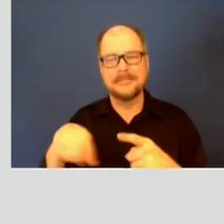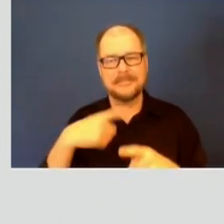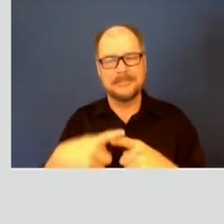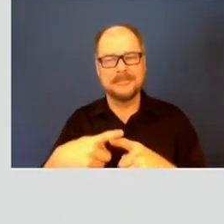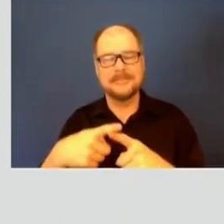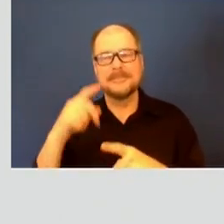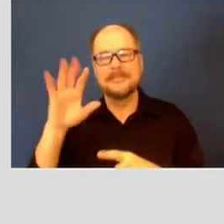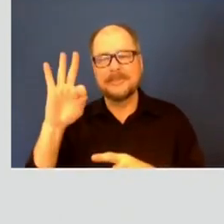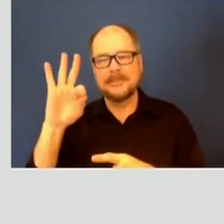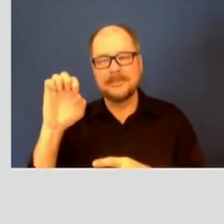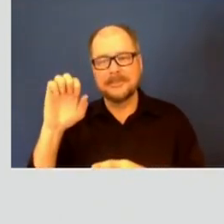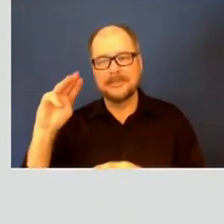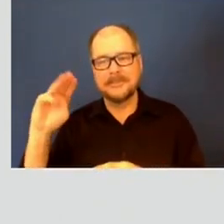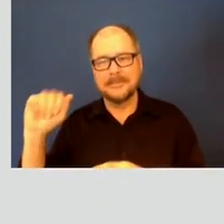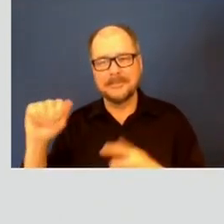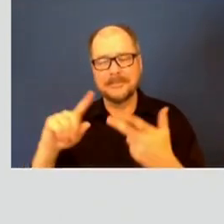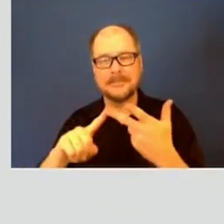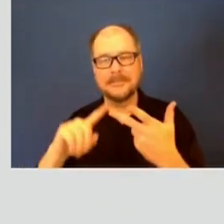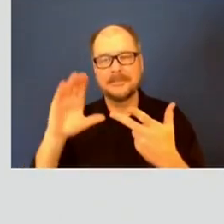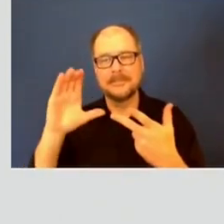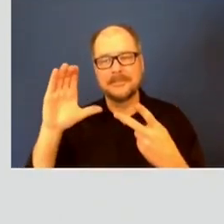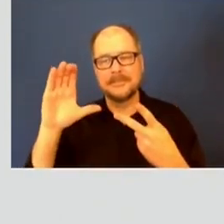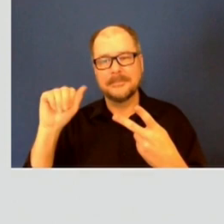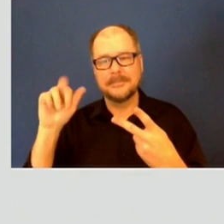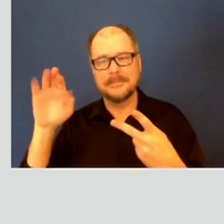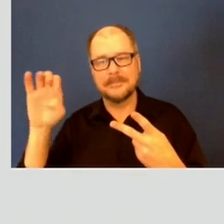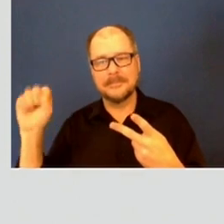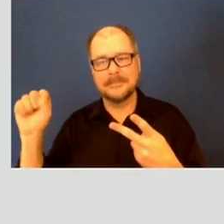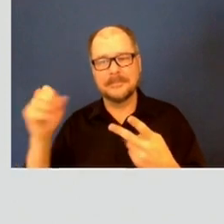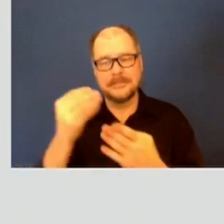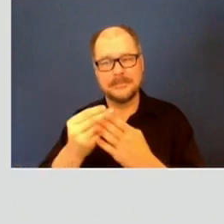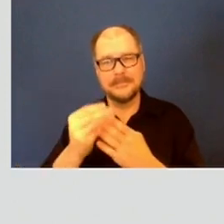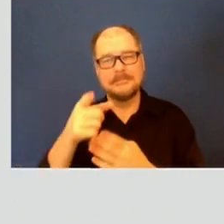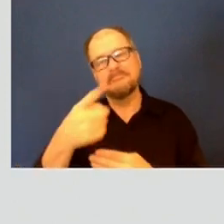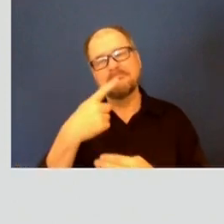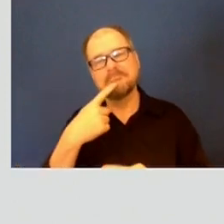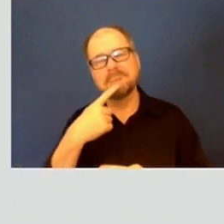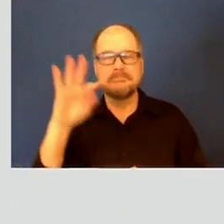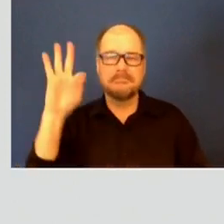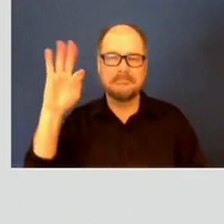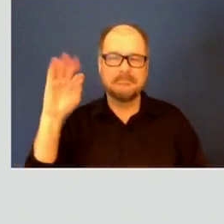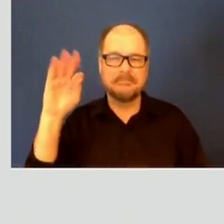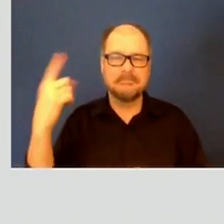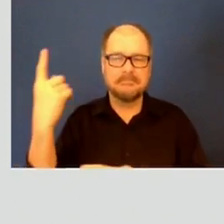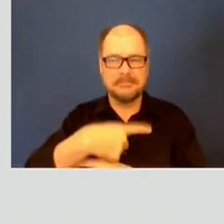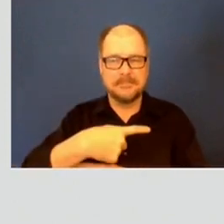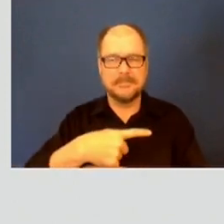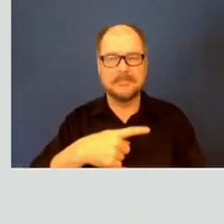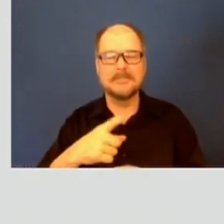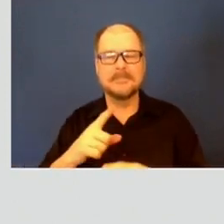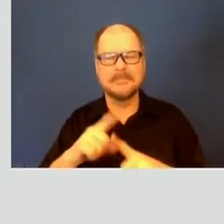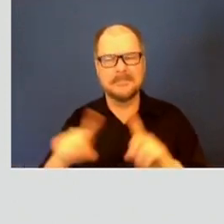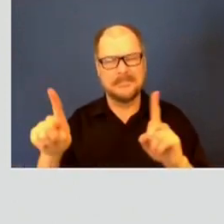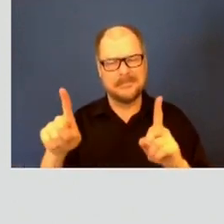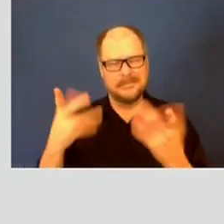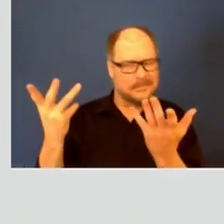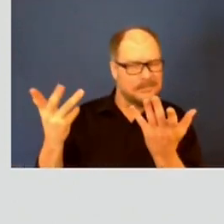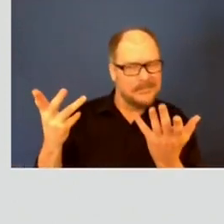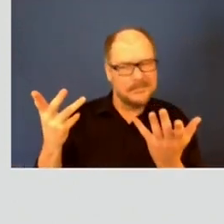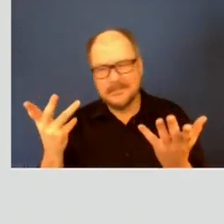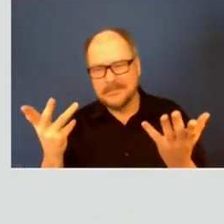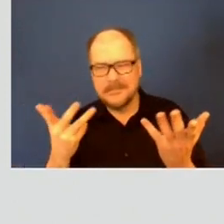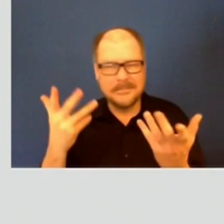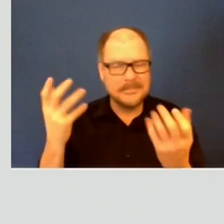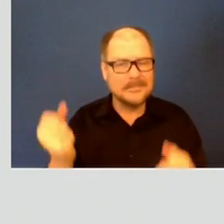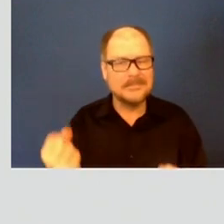funding, I know that it sounds like this will be, you at least have given it 90 days, but what is this, like a rough amount of what this is